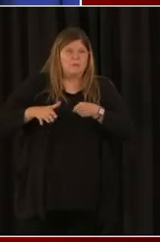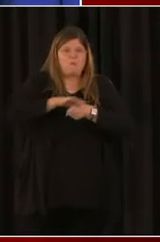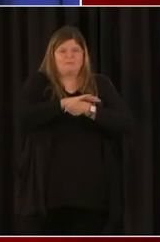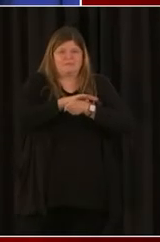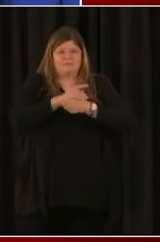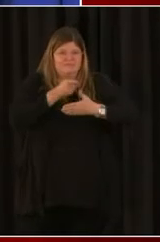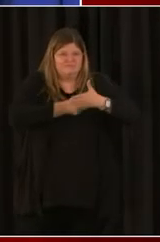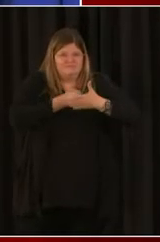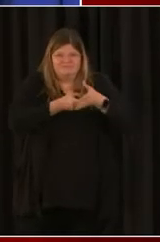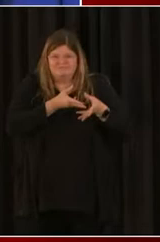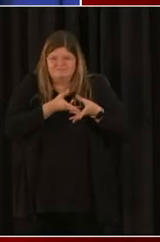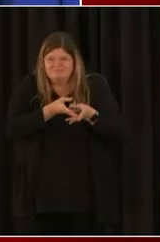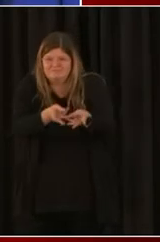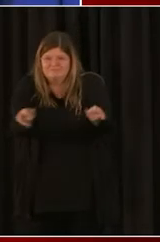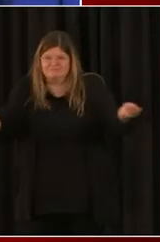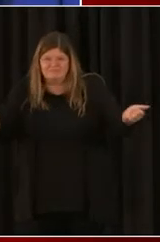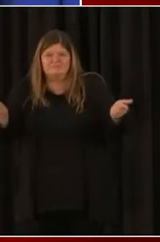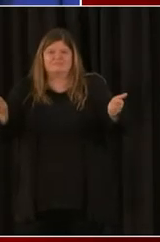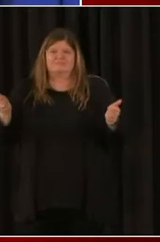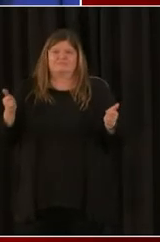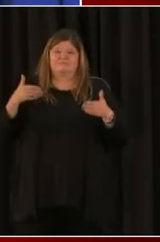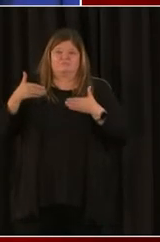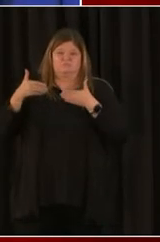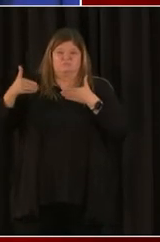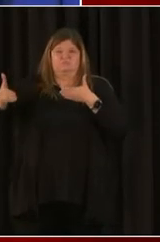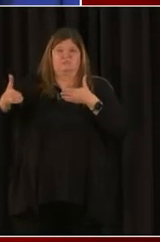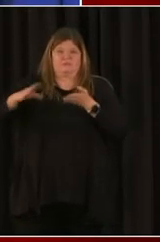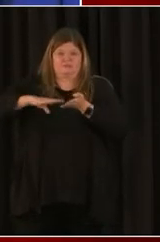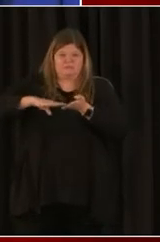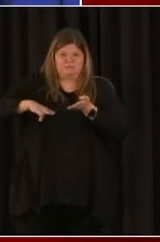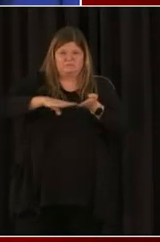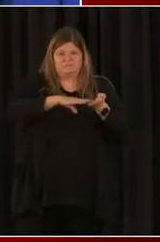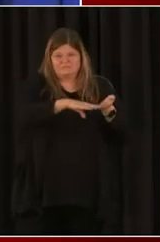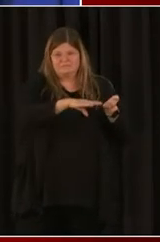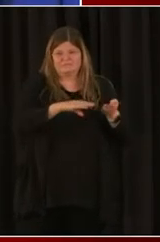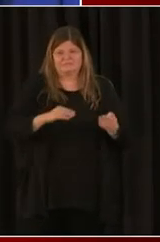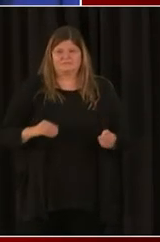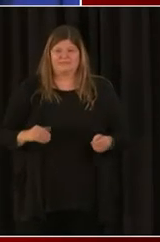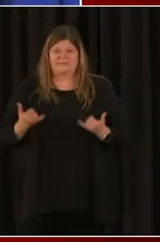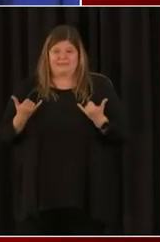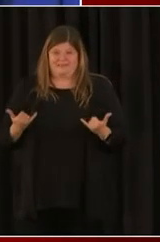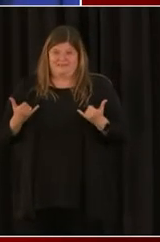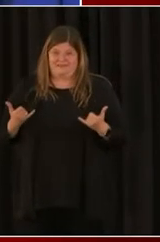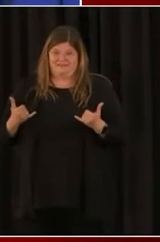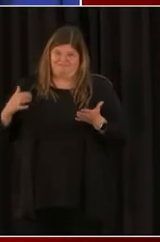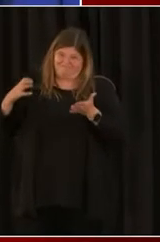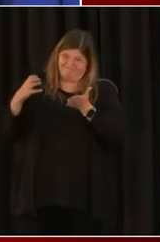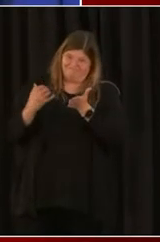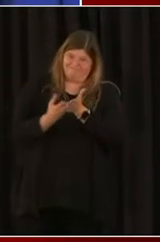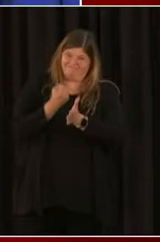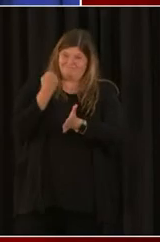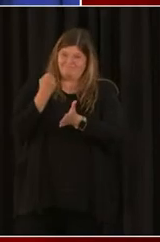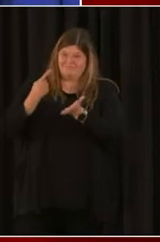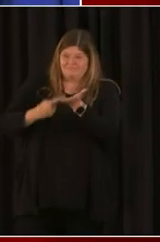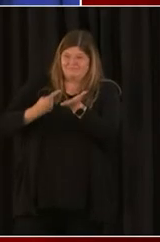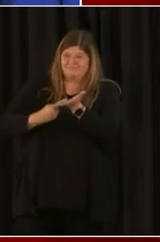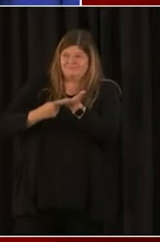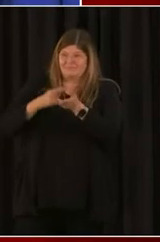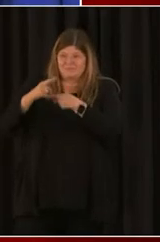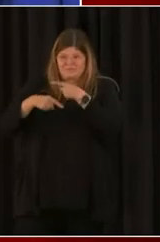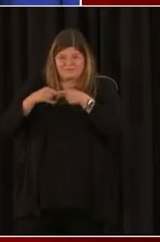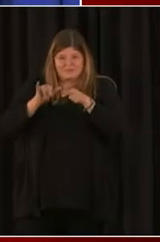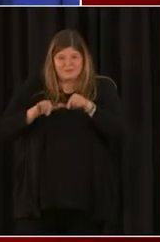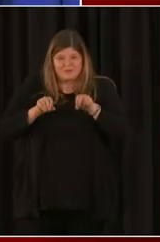we really wanted to do was start off 2021 right by talking to you about this opportunity. So with that, I want to bring in